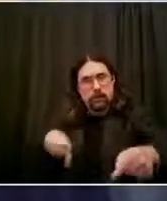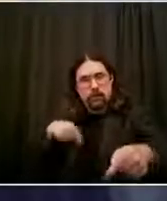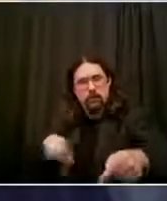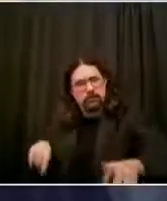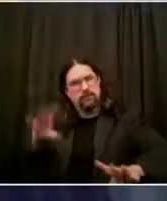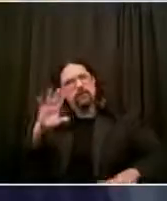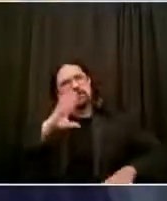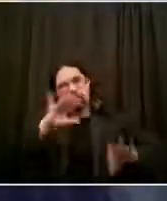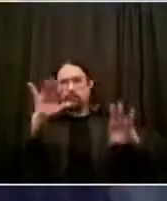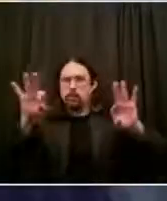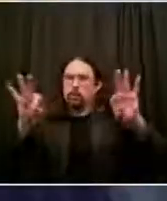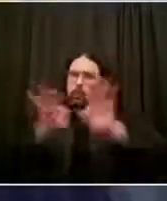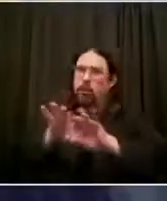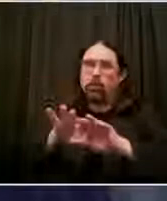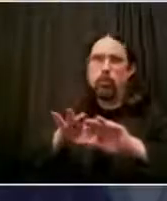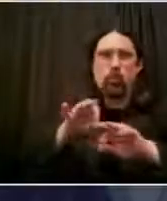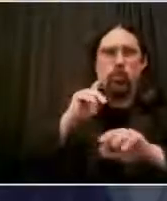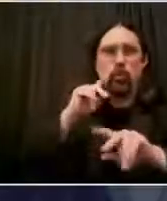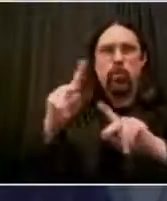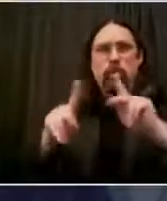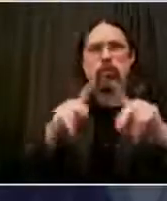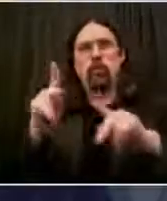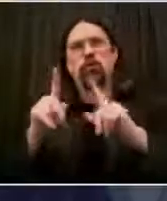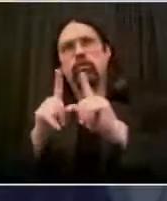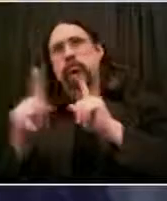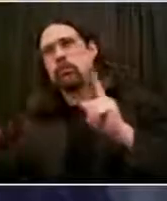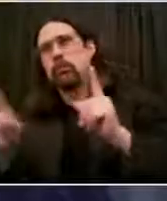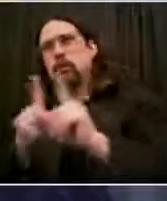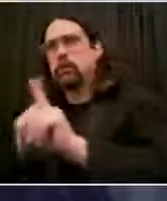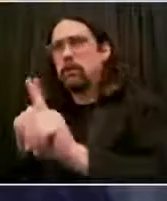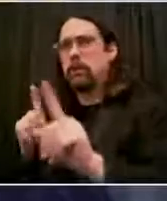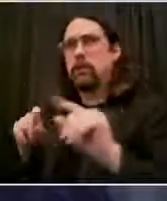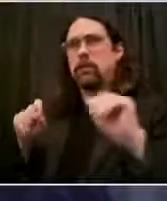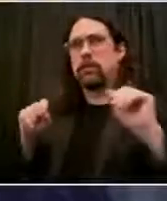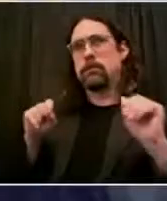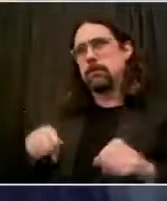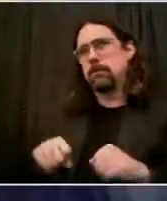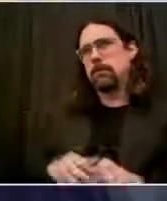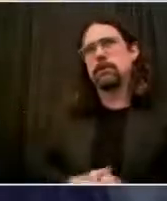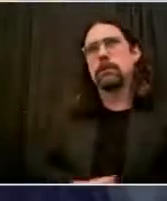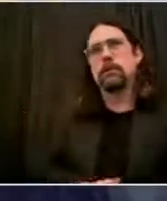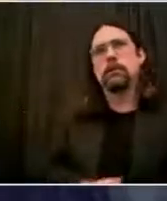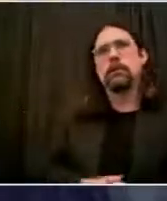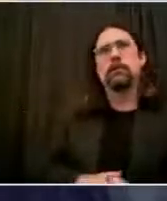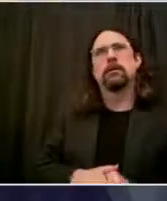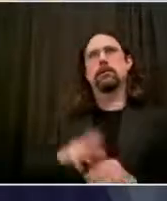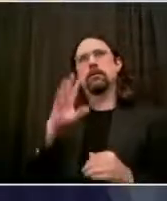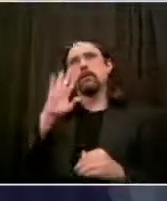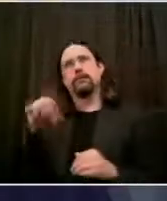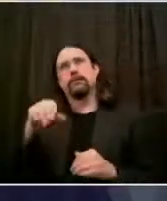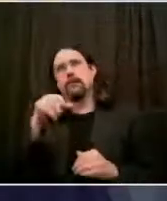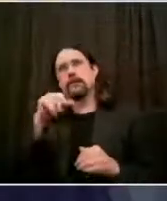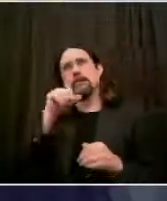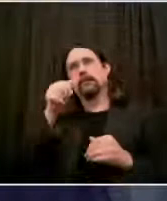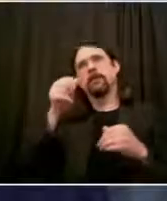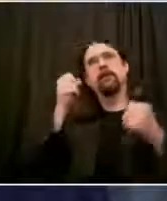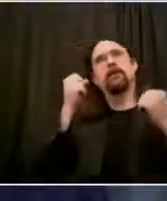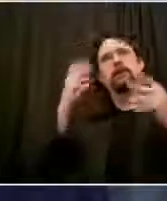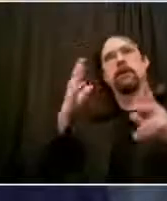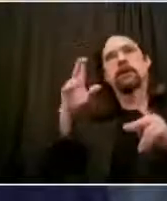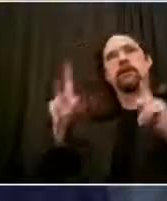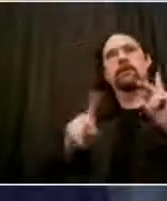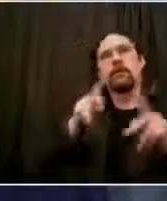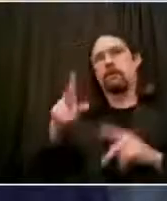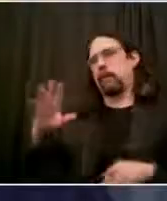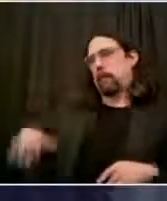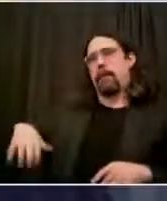and more people would come back and be comfortable on the subways because it would give a sense of order. So I would just urge the MTA to